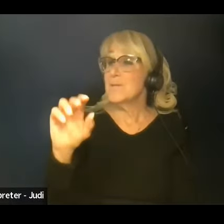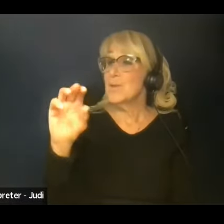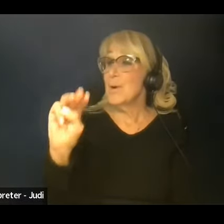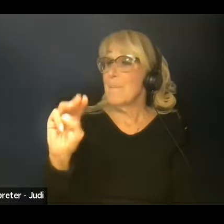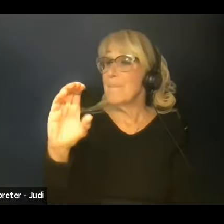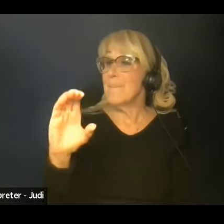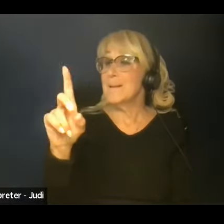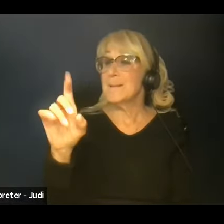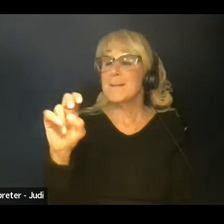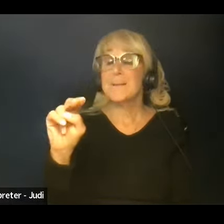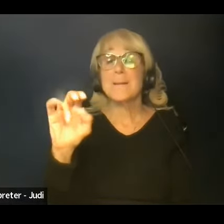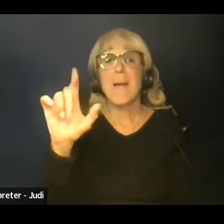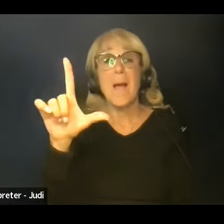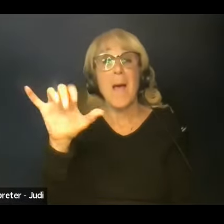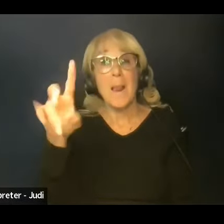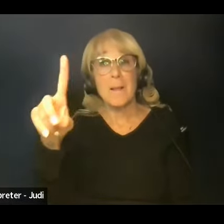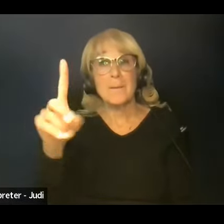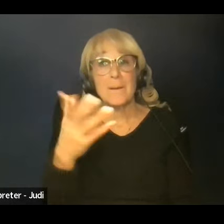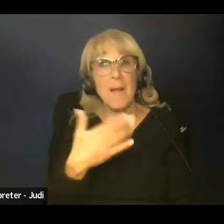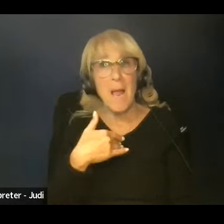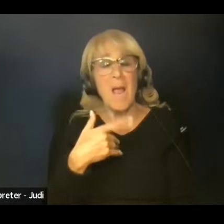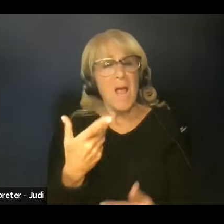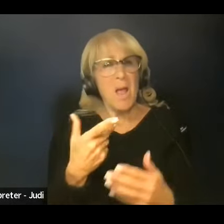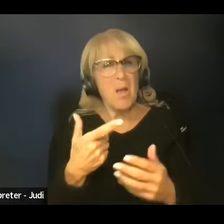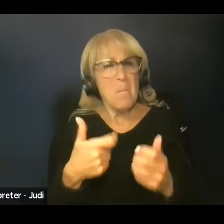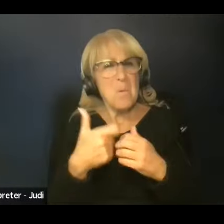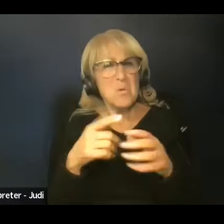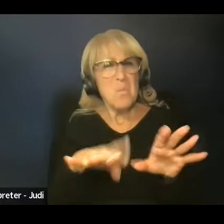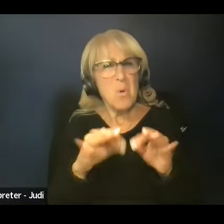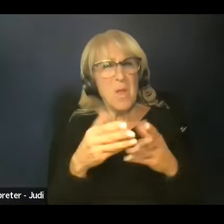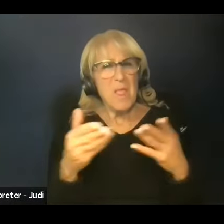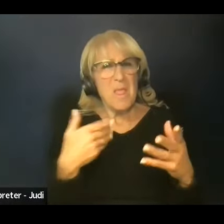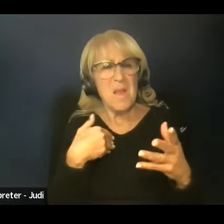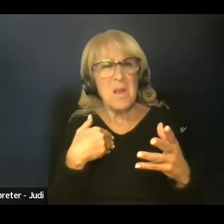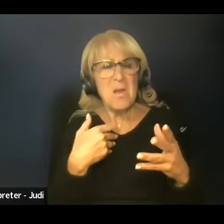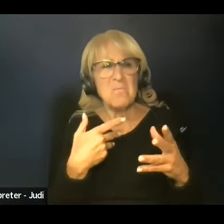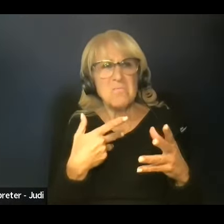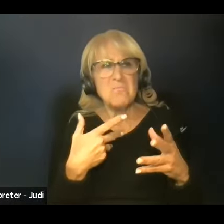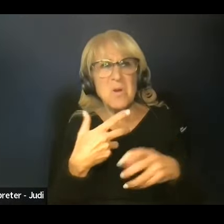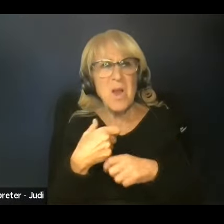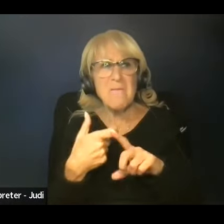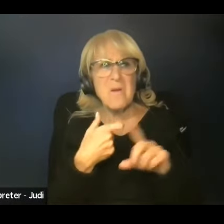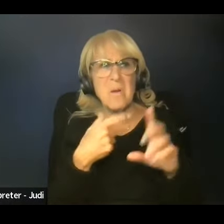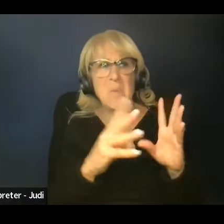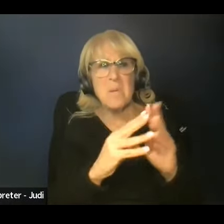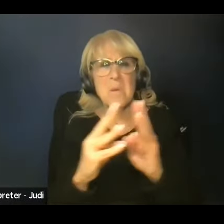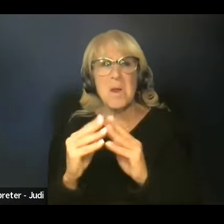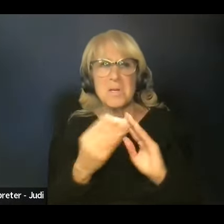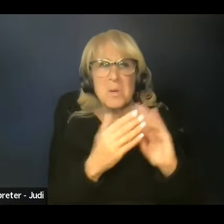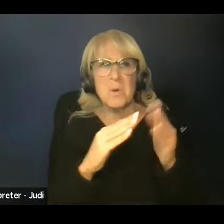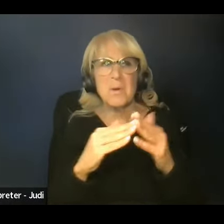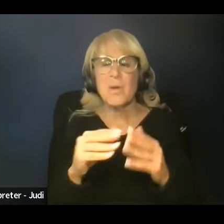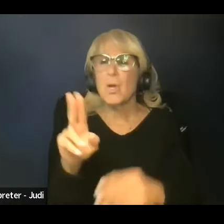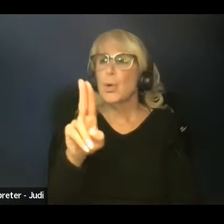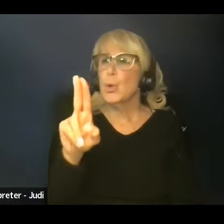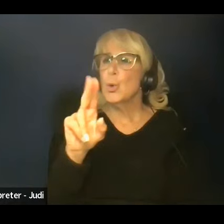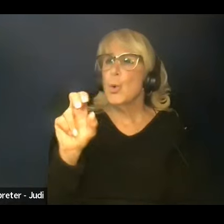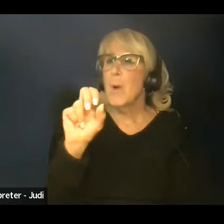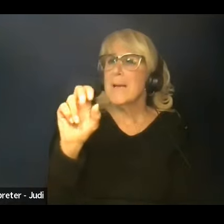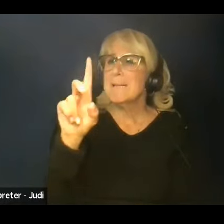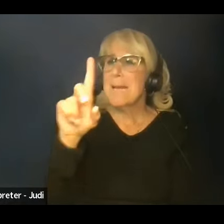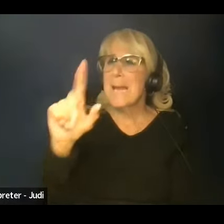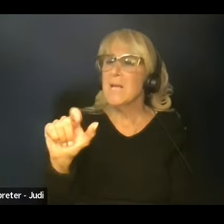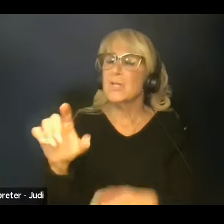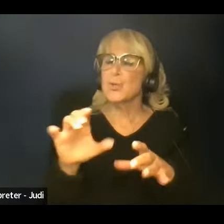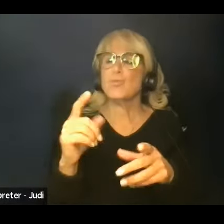Uh, my biggest takeaway, uh, I believe would say USDA is doing this the right way. Um,